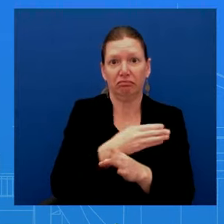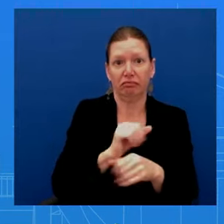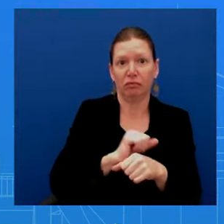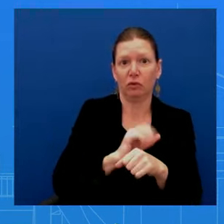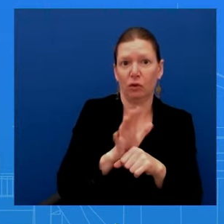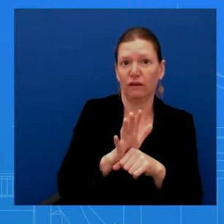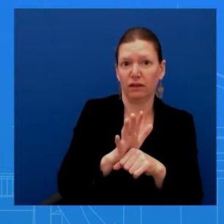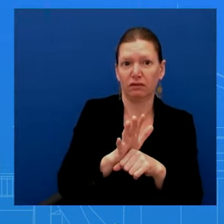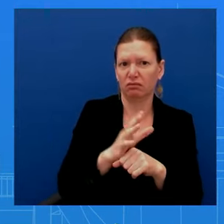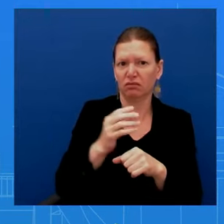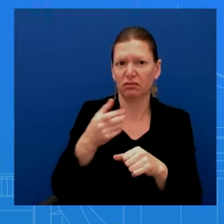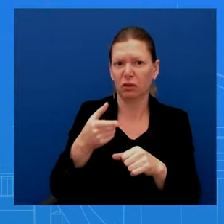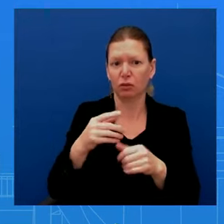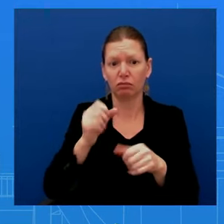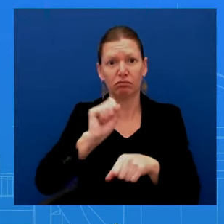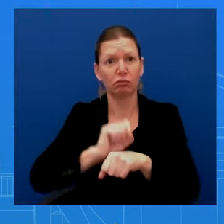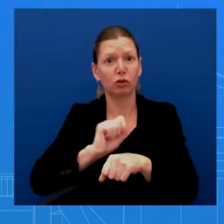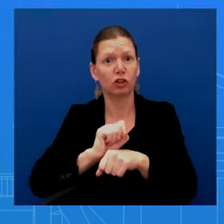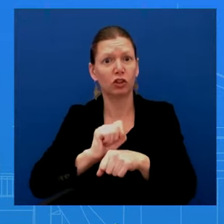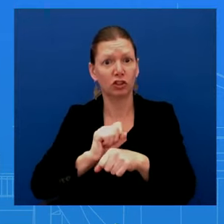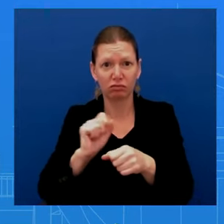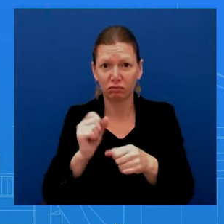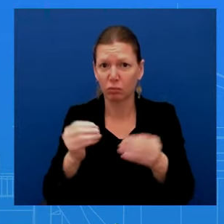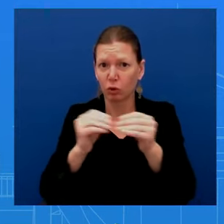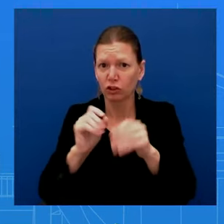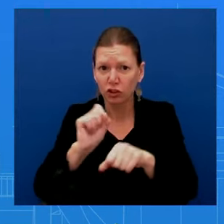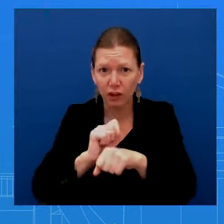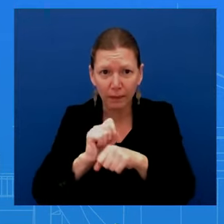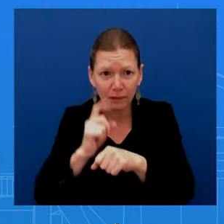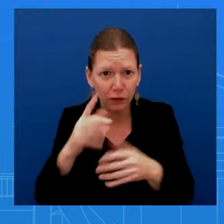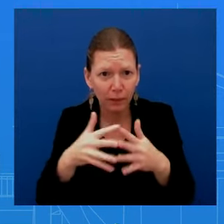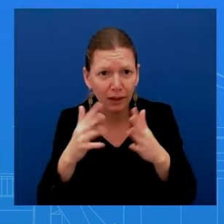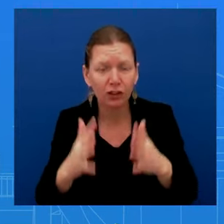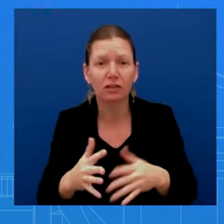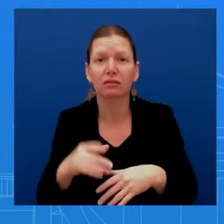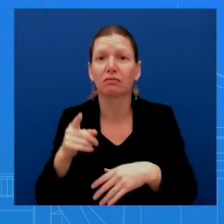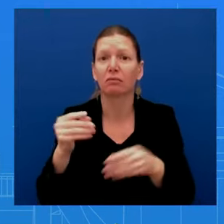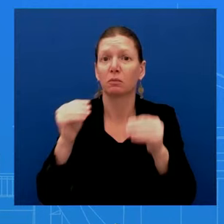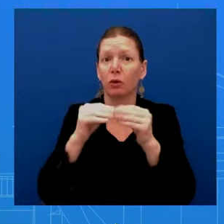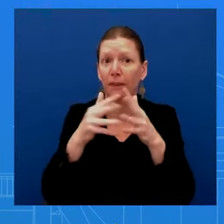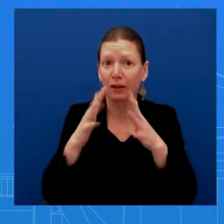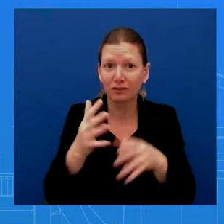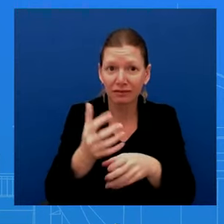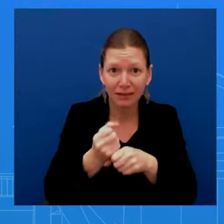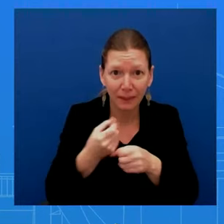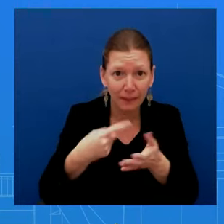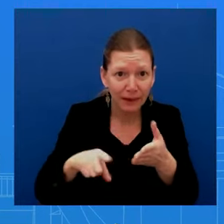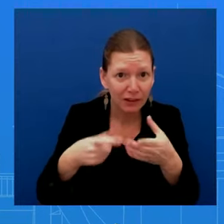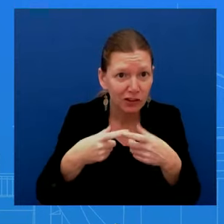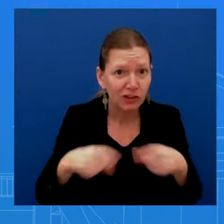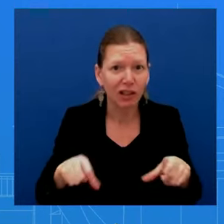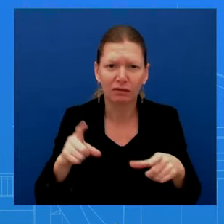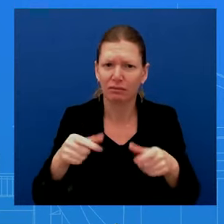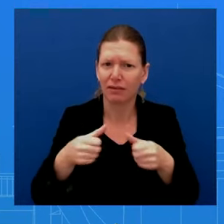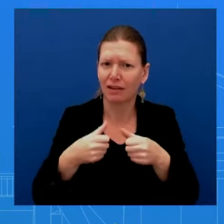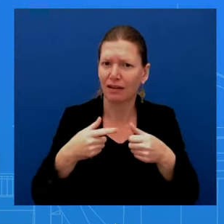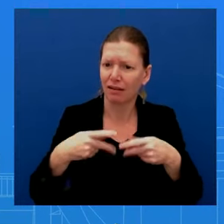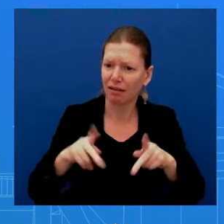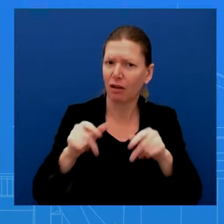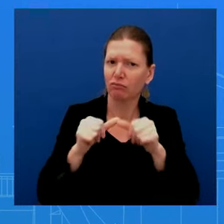which is allowing them to continue spending and fueling the really good growth that we've seen. Ms.